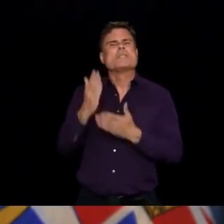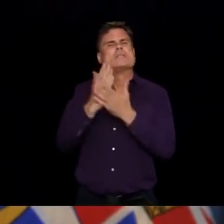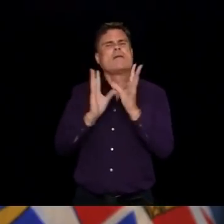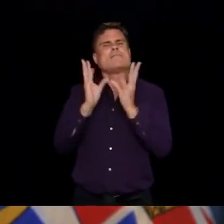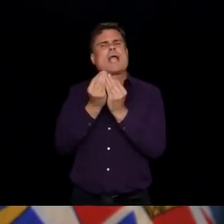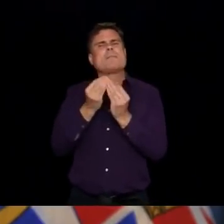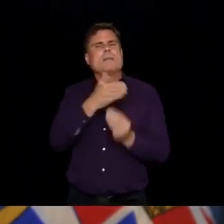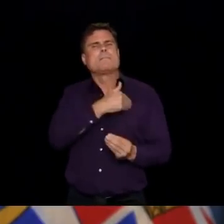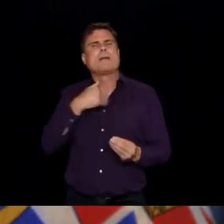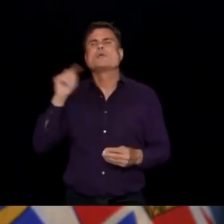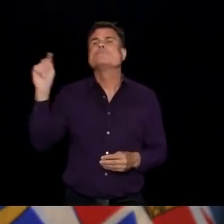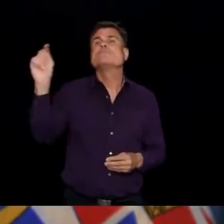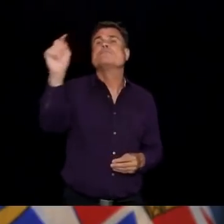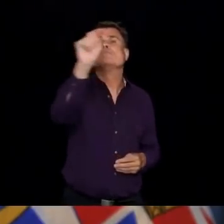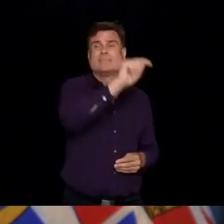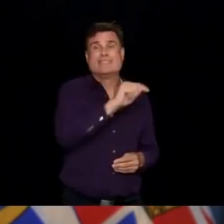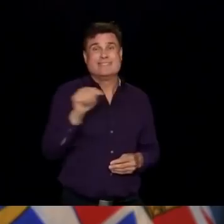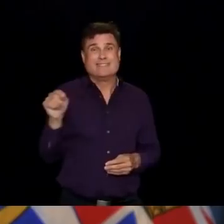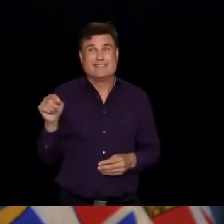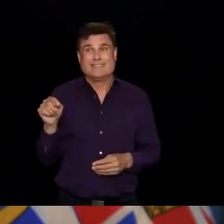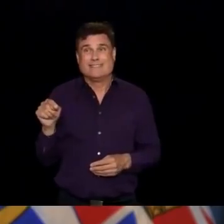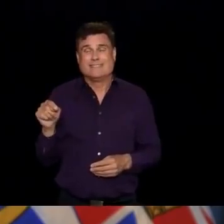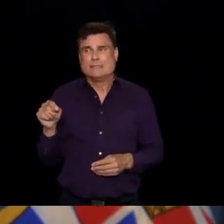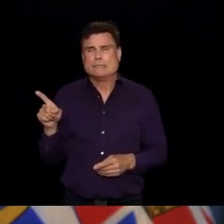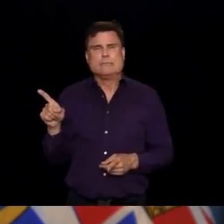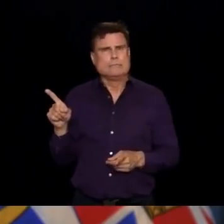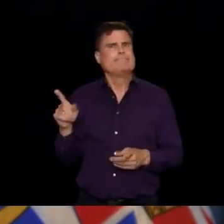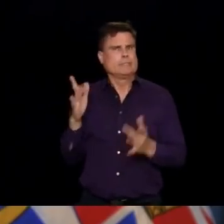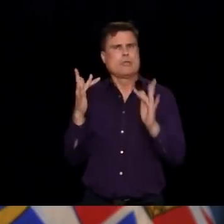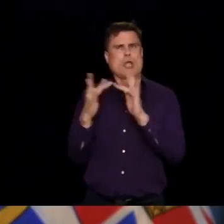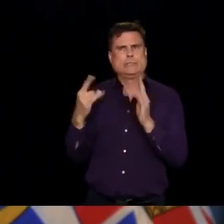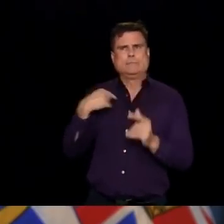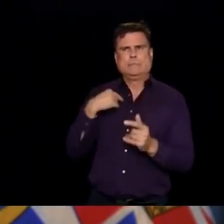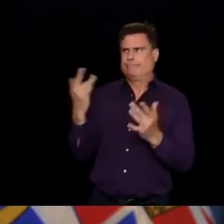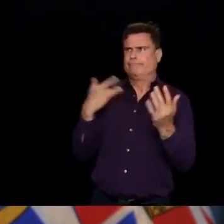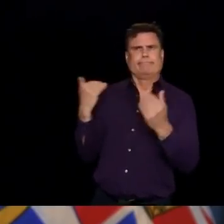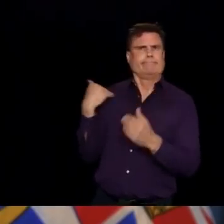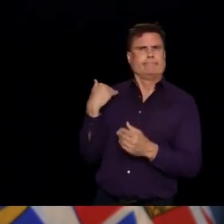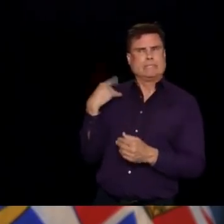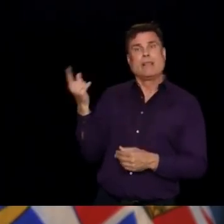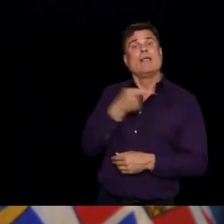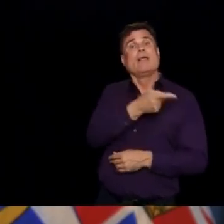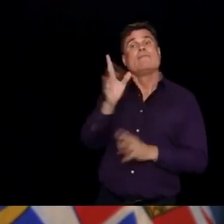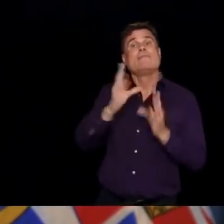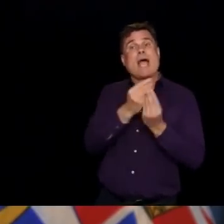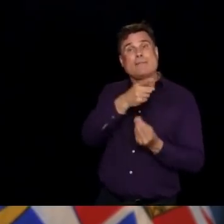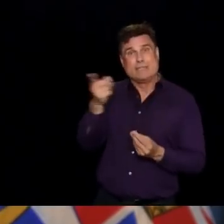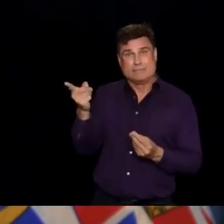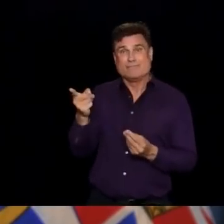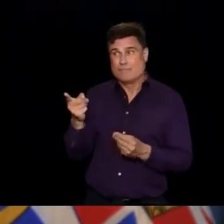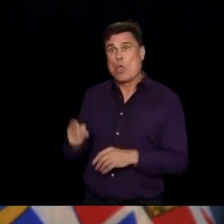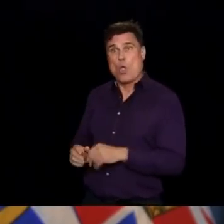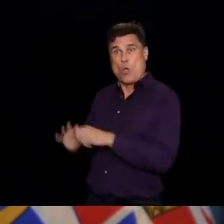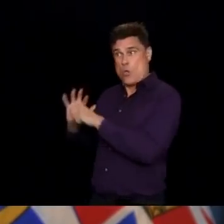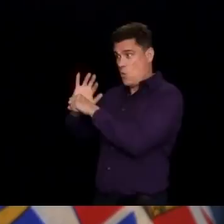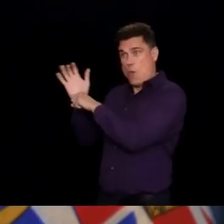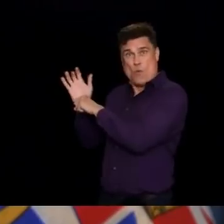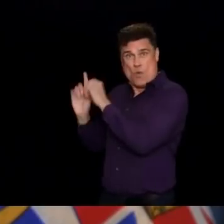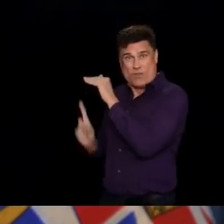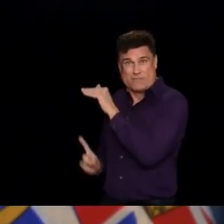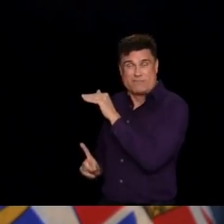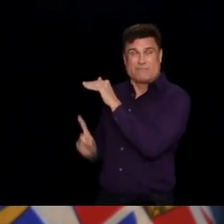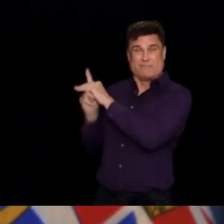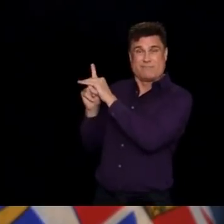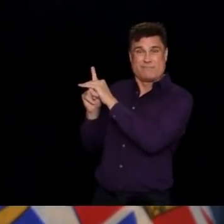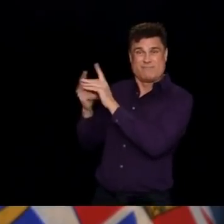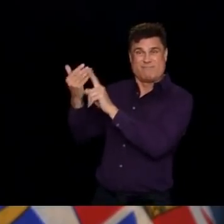some family members of those in long-term care homes. They say that COVID-19 has highlighted some issues that have been happening for a long time. They're talking